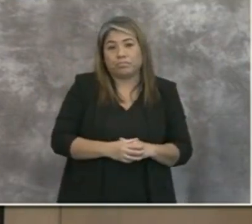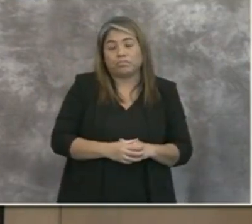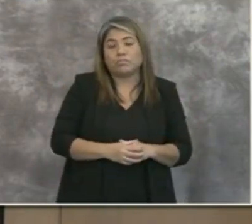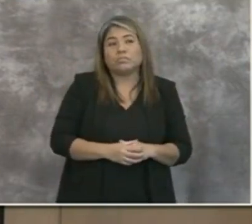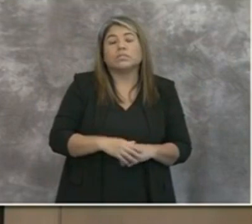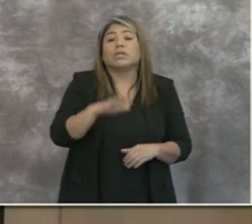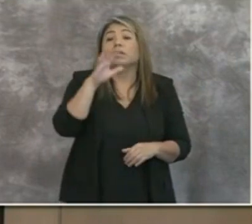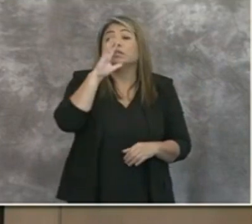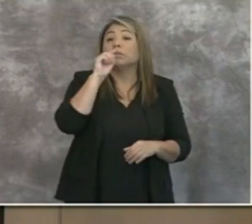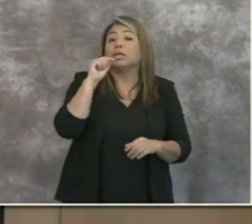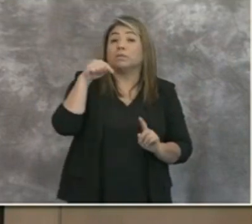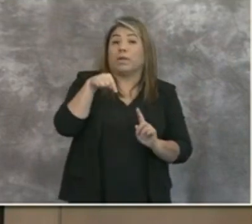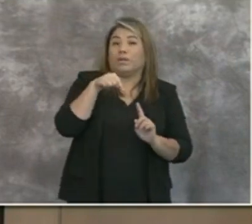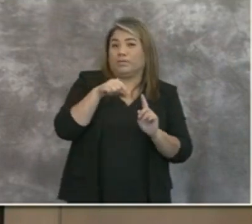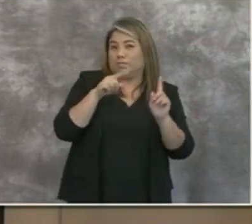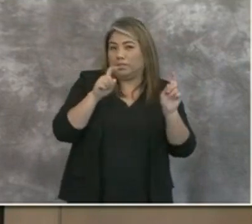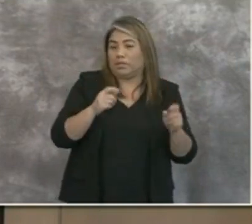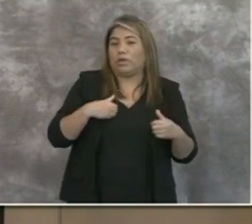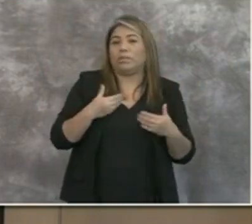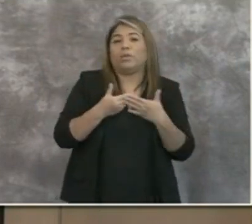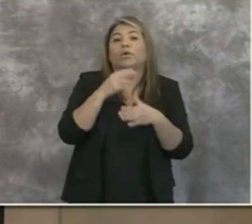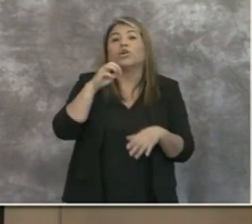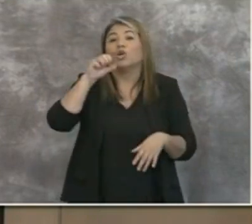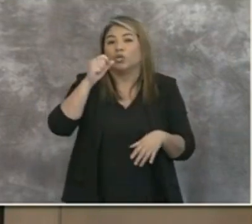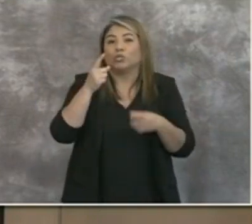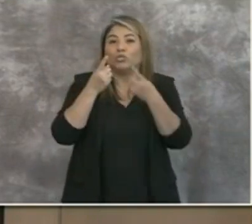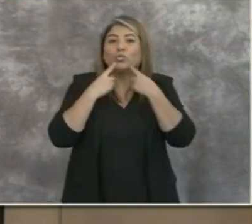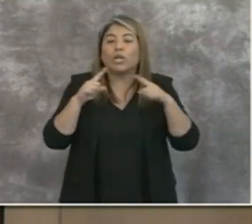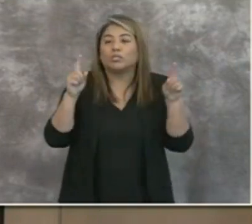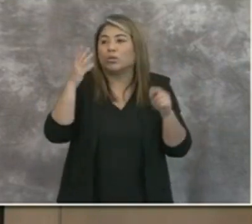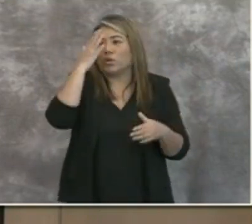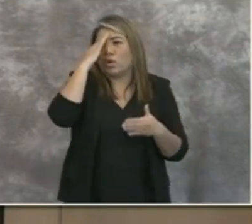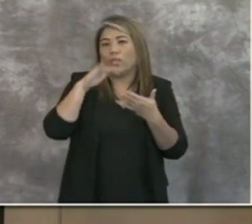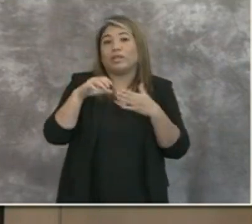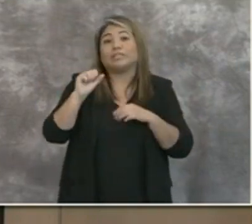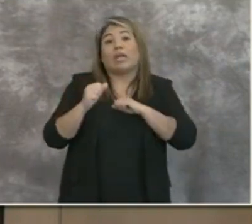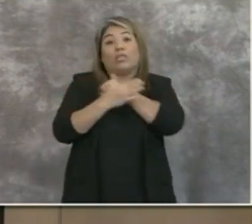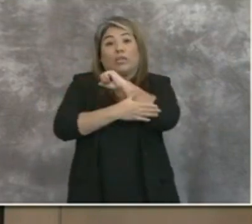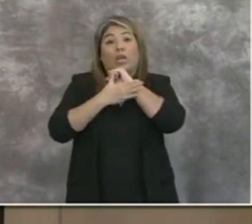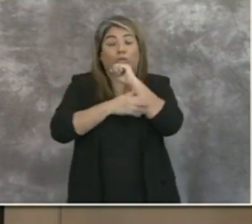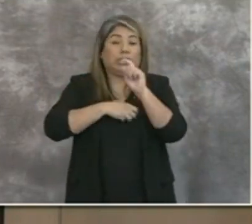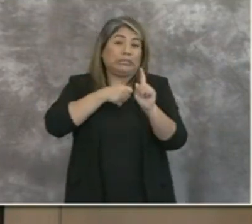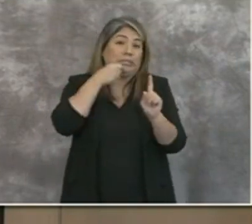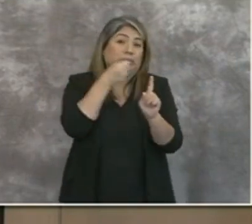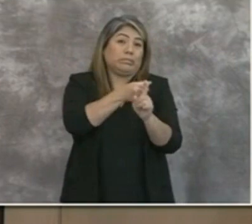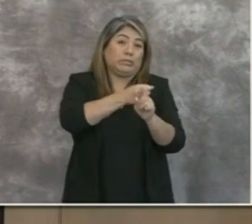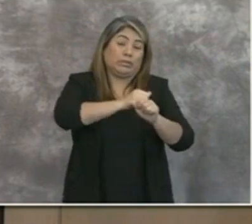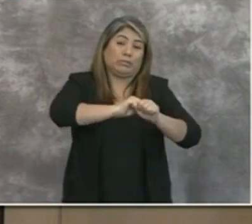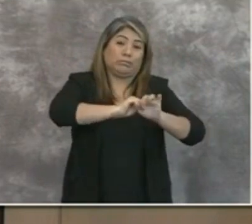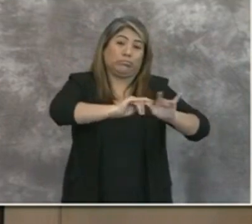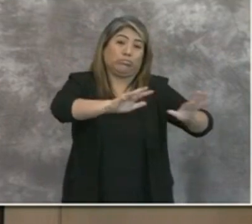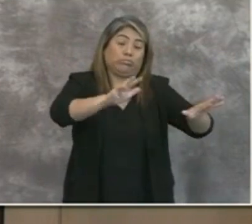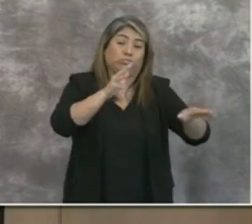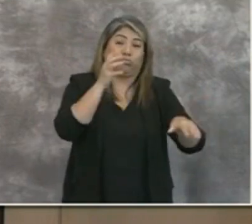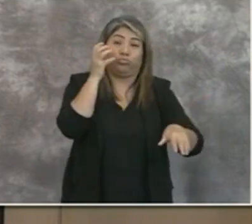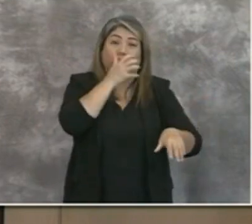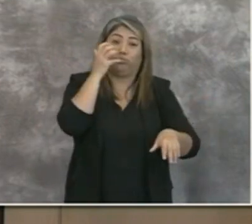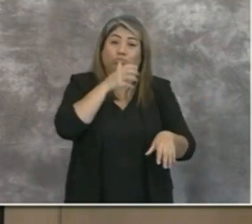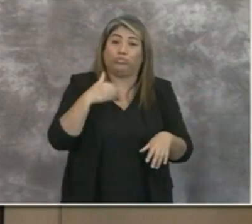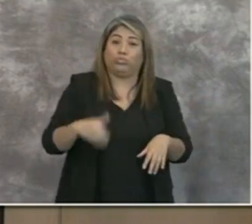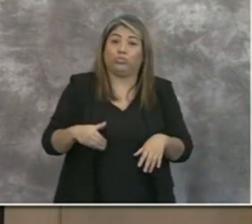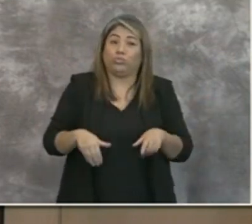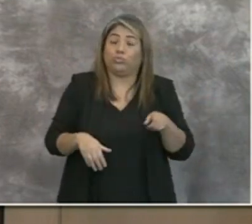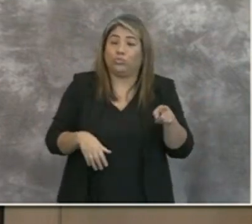Speaking of testing, we have more good news to announce. We know South County has been hit particularly hard by the coronavirus